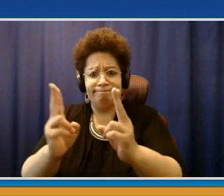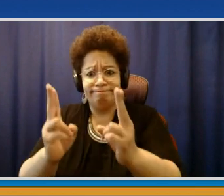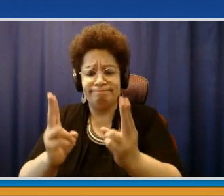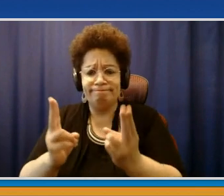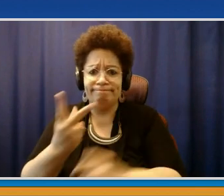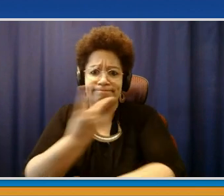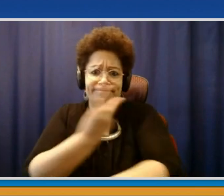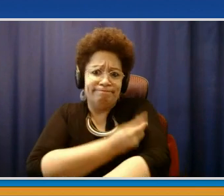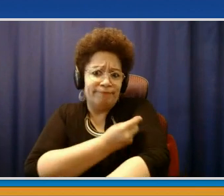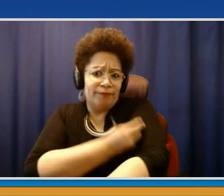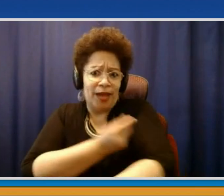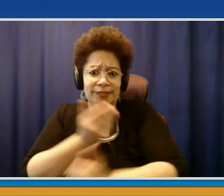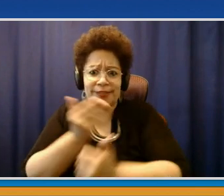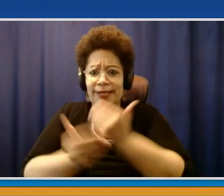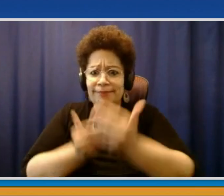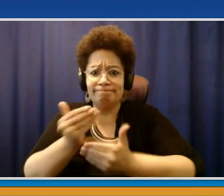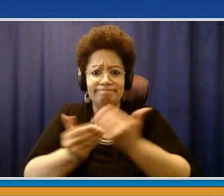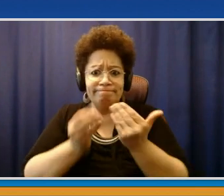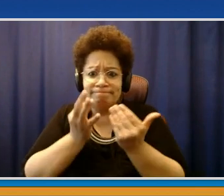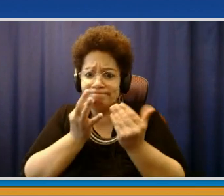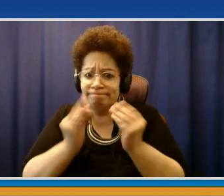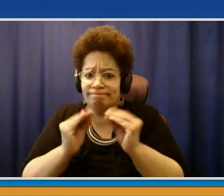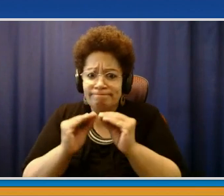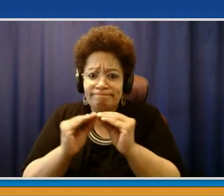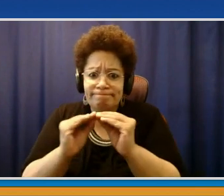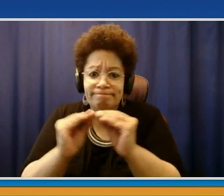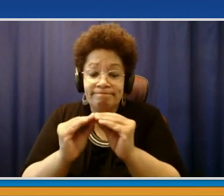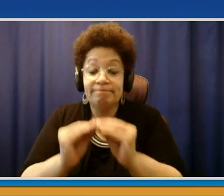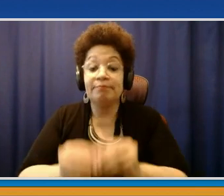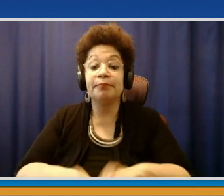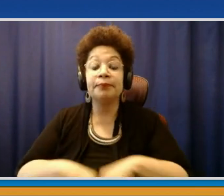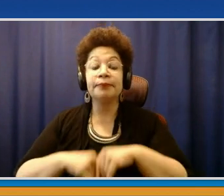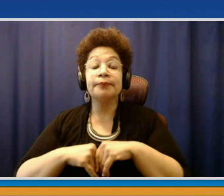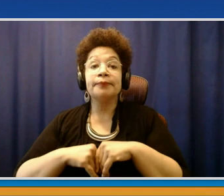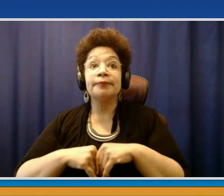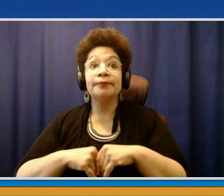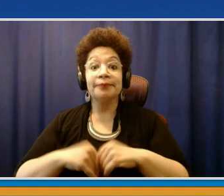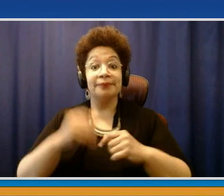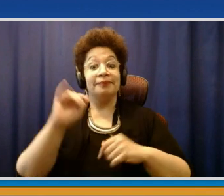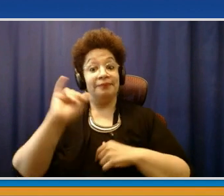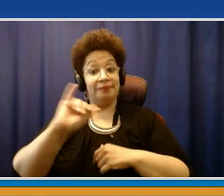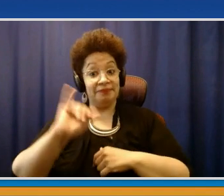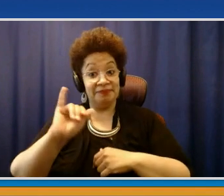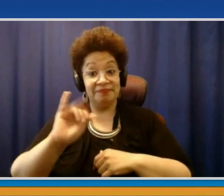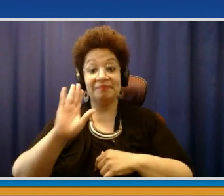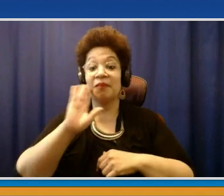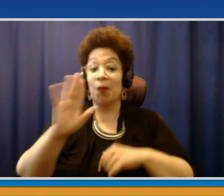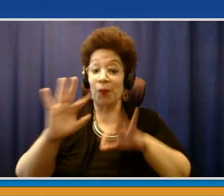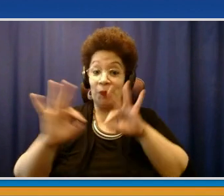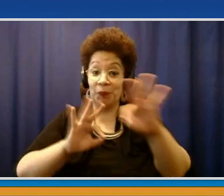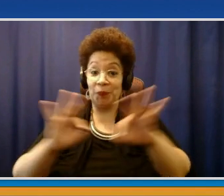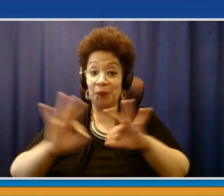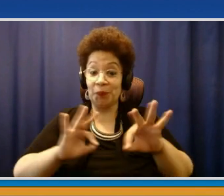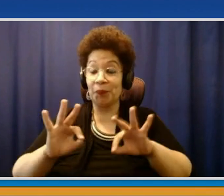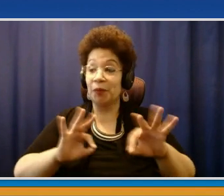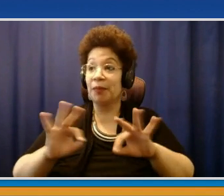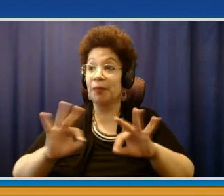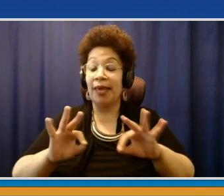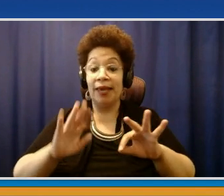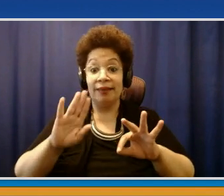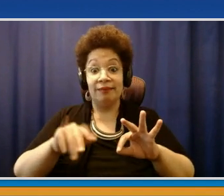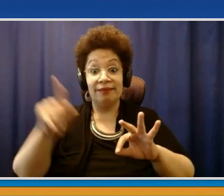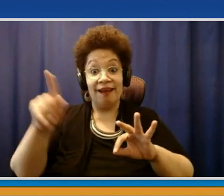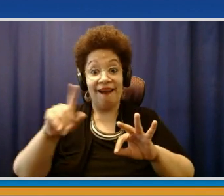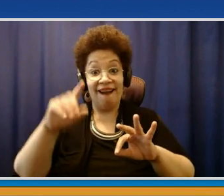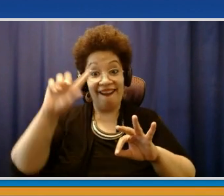and then also some of the changes that Governor Cuomo has announced earlier today. And of course, we've got lots of evaluation to do as to how we implement those things. I'll talk